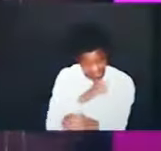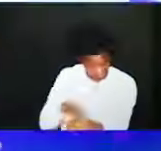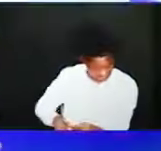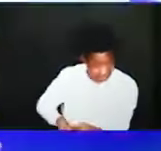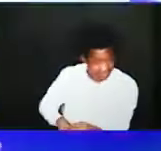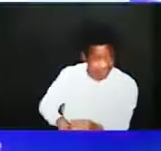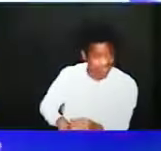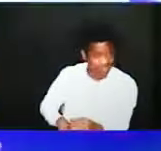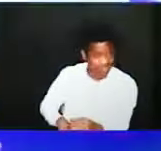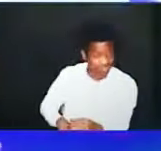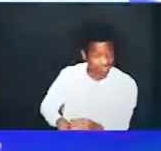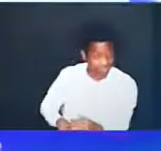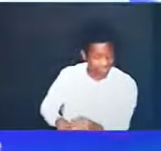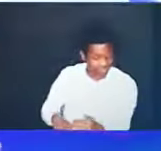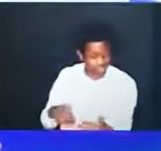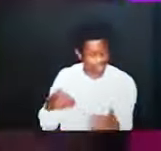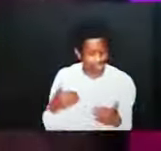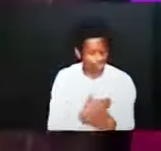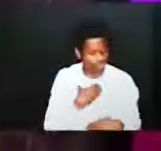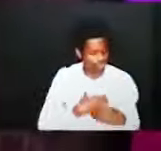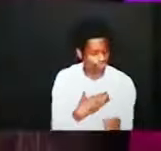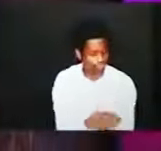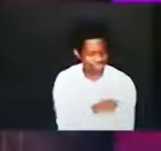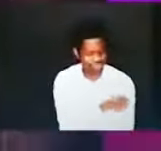the new creation has come